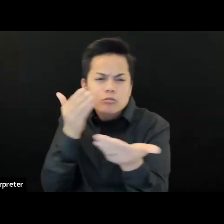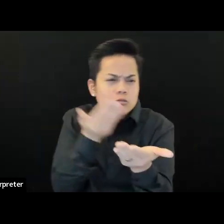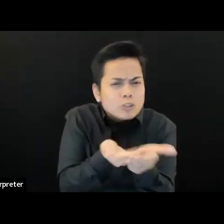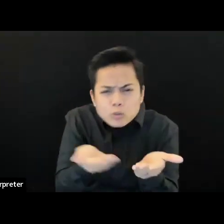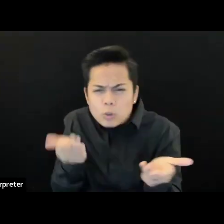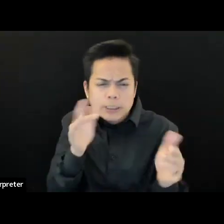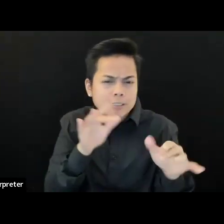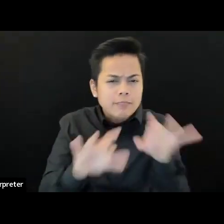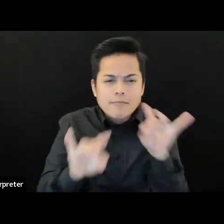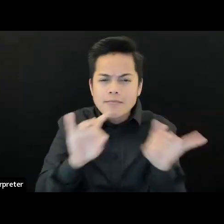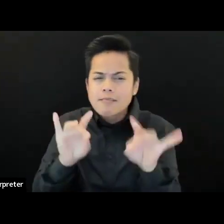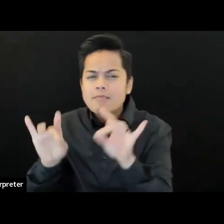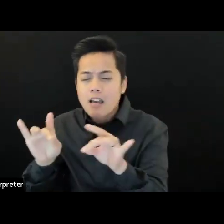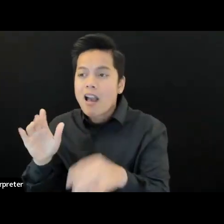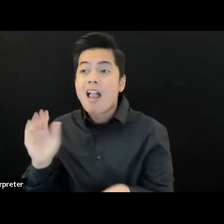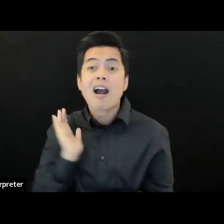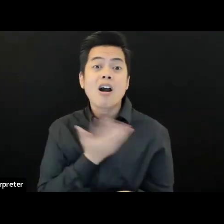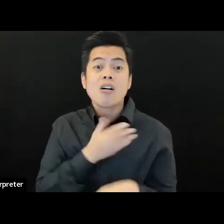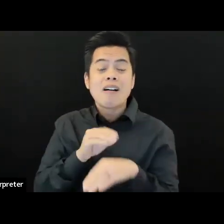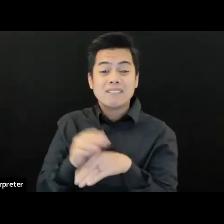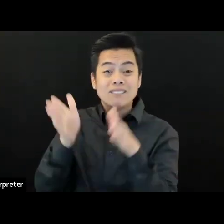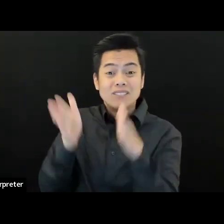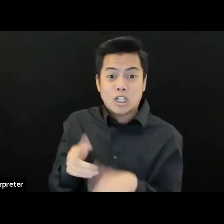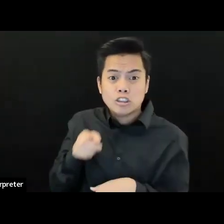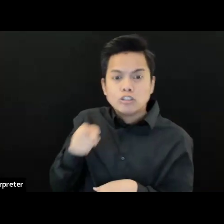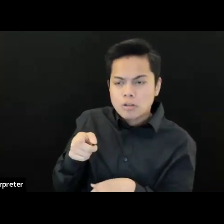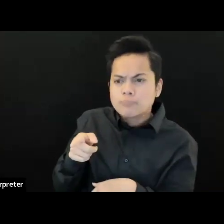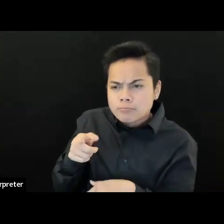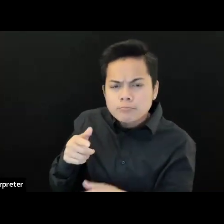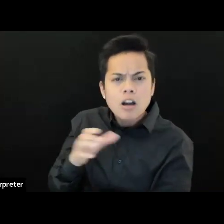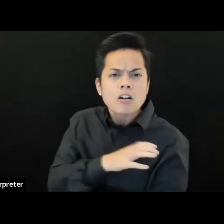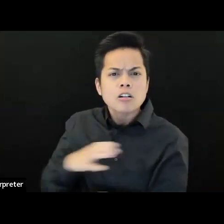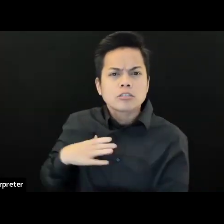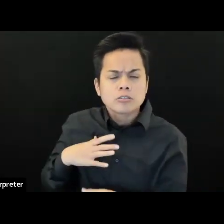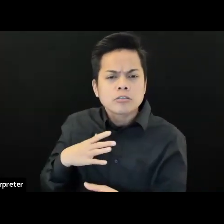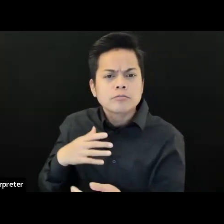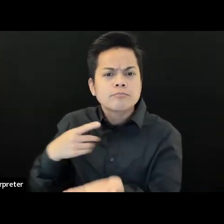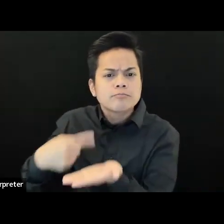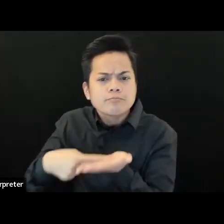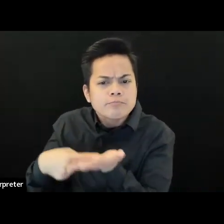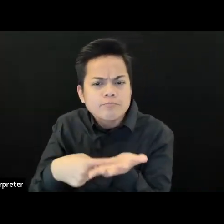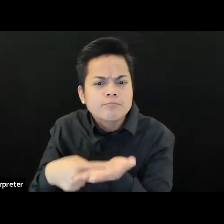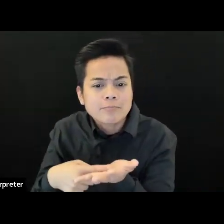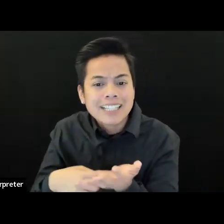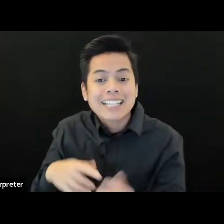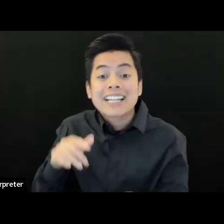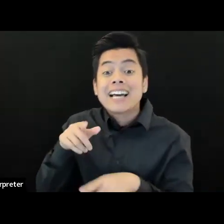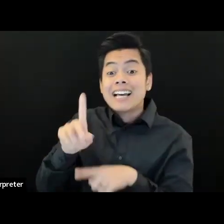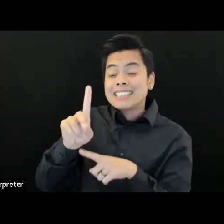Dagny alluded to, we've been meeting weekly with the design team about the brick and mortar space.